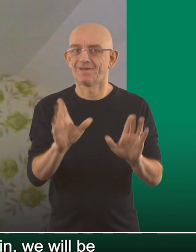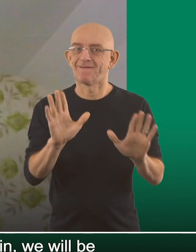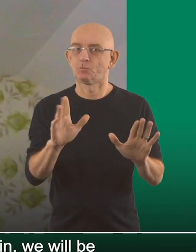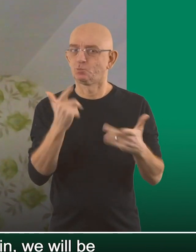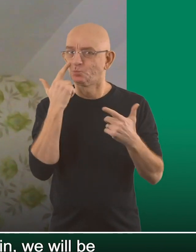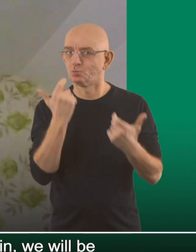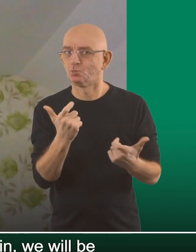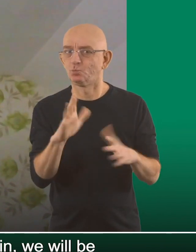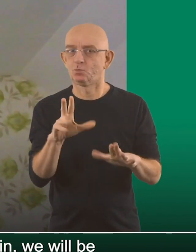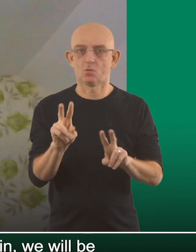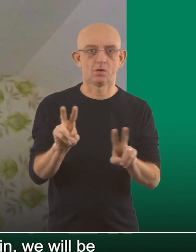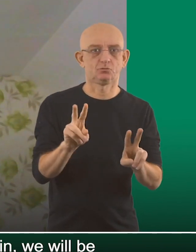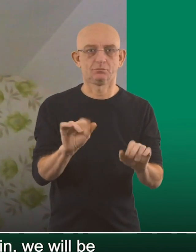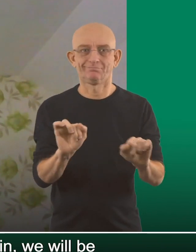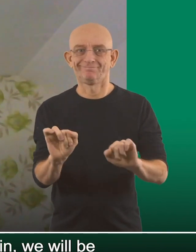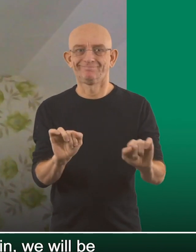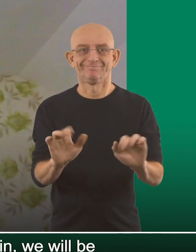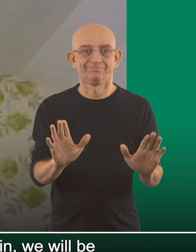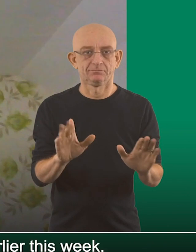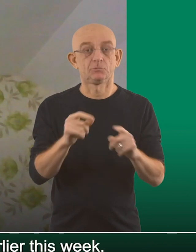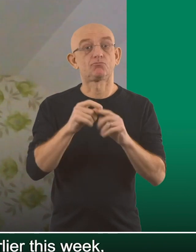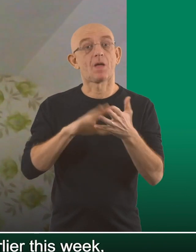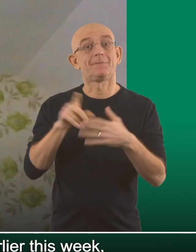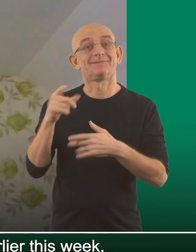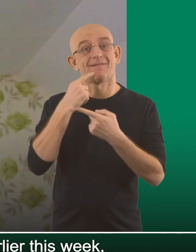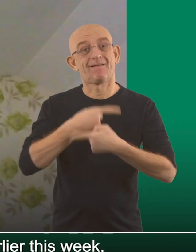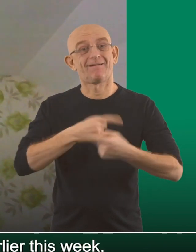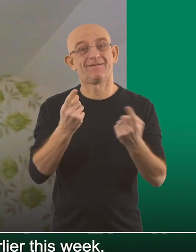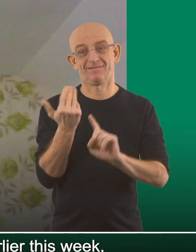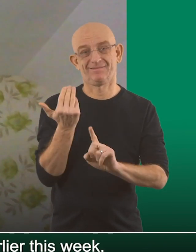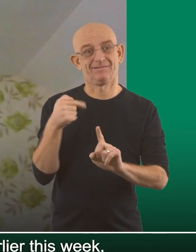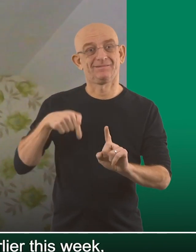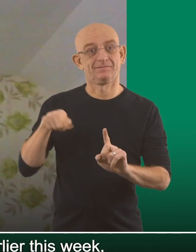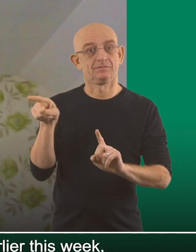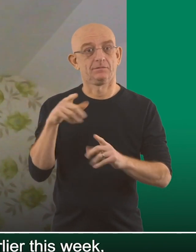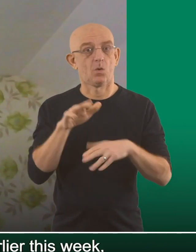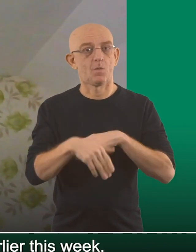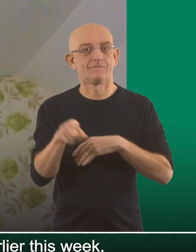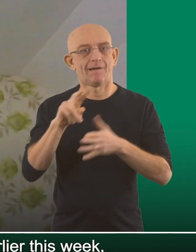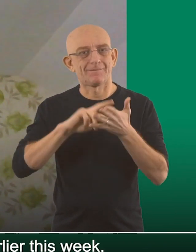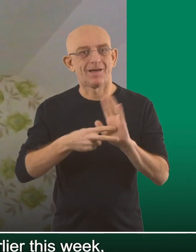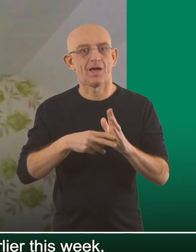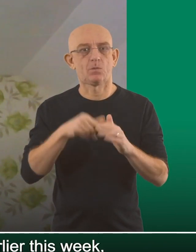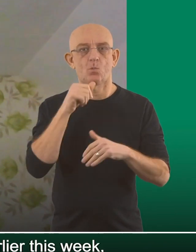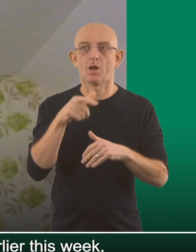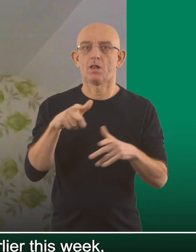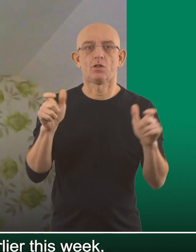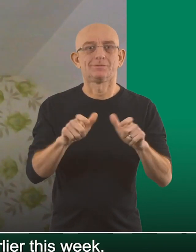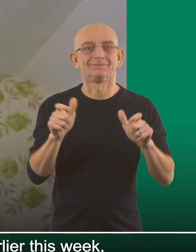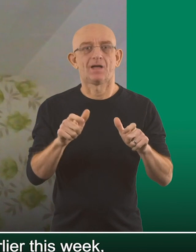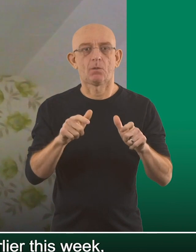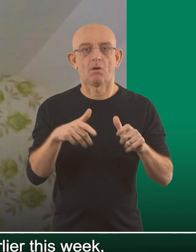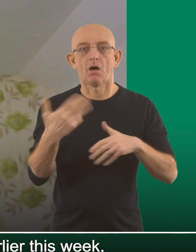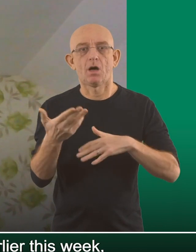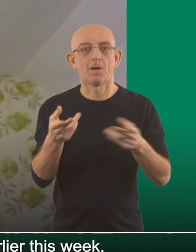So again, we will be careful and very watchful for that. The Prime Minister's announcement earlier this week, the publication